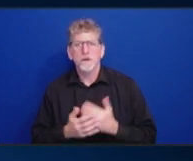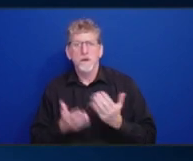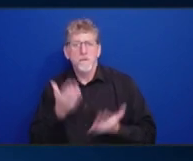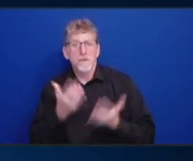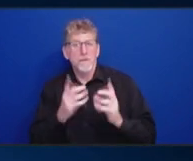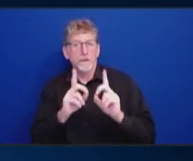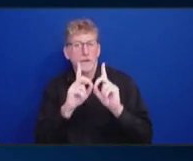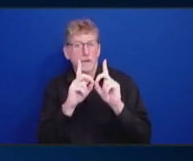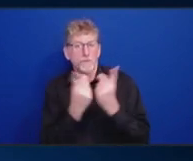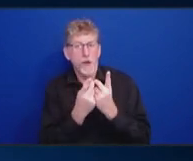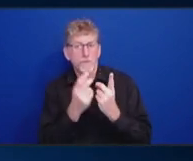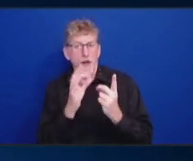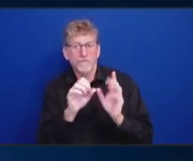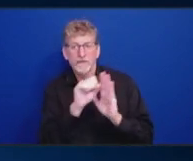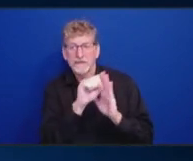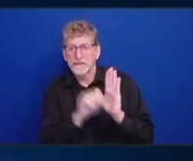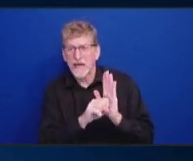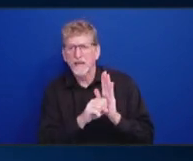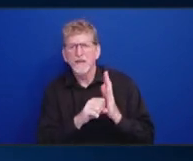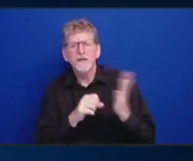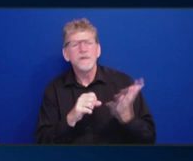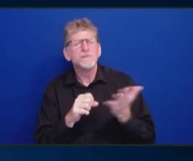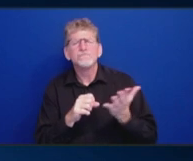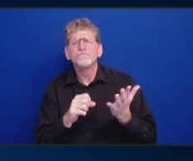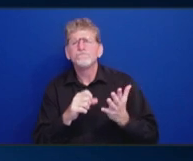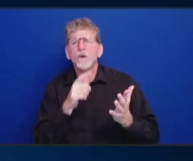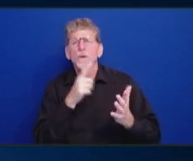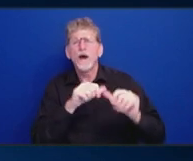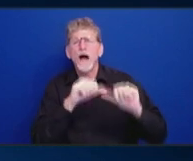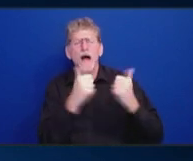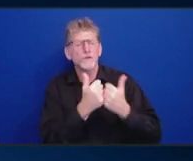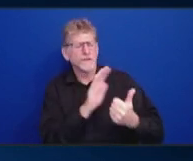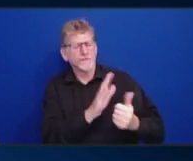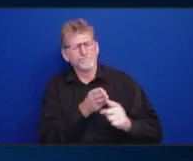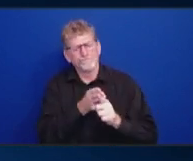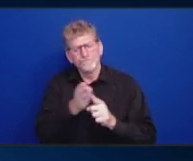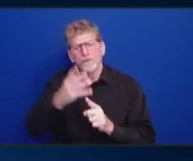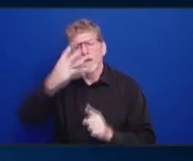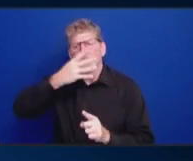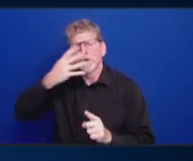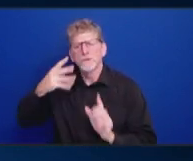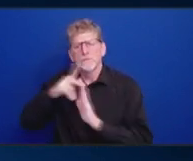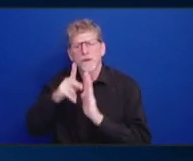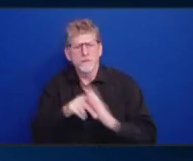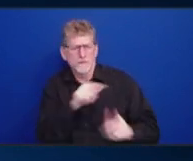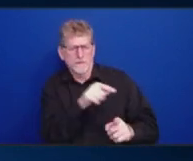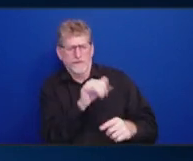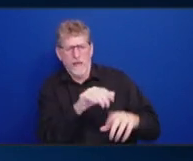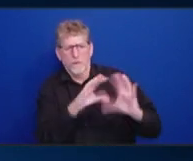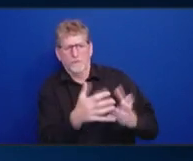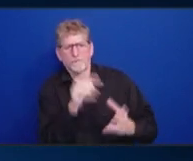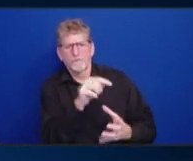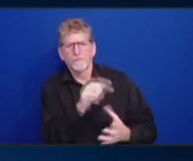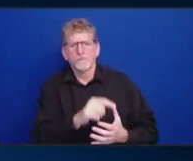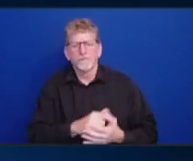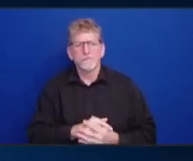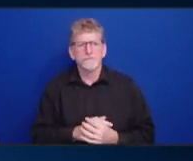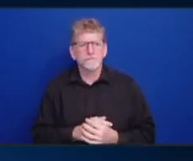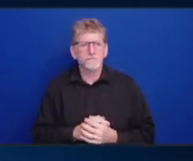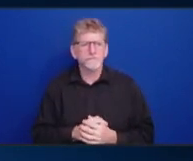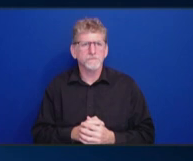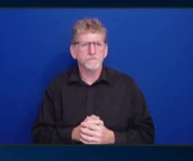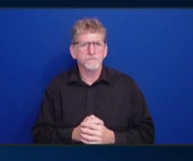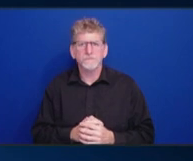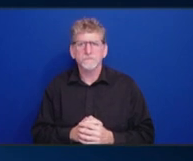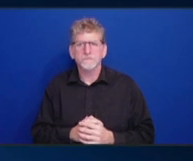policies and things like that? Or you have to say, Kayin? again, I might suggest, Kayin, that you do that through the